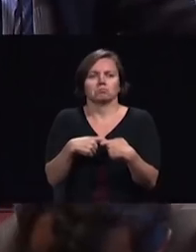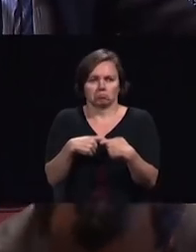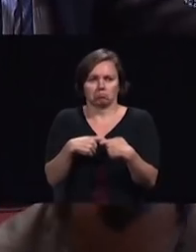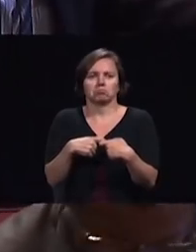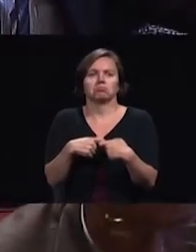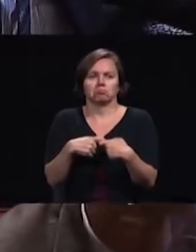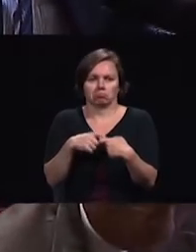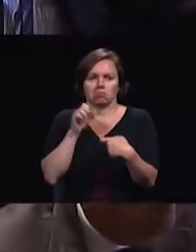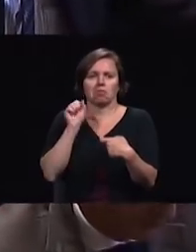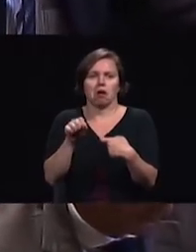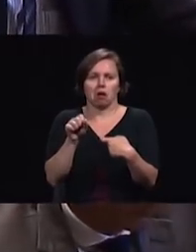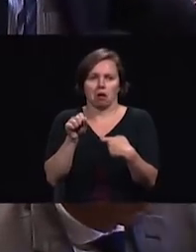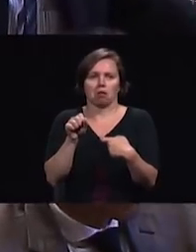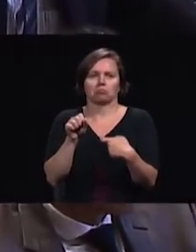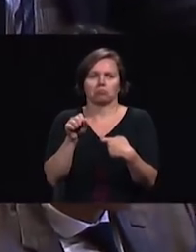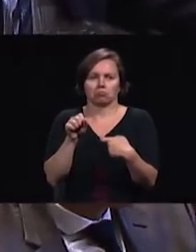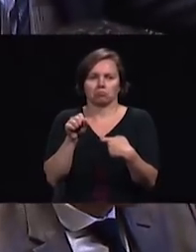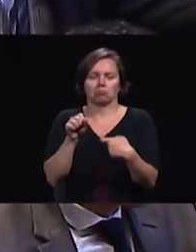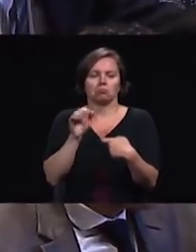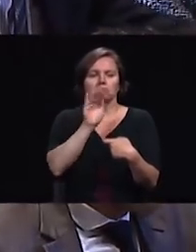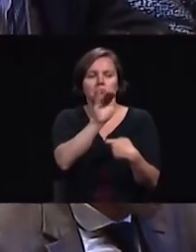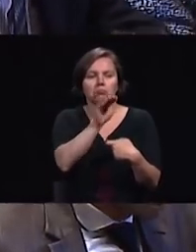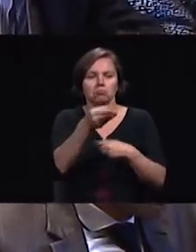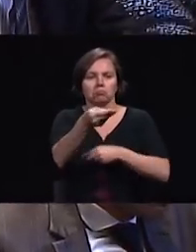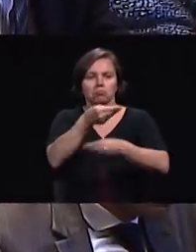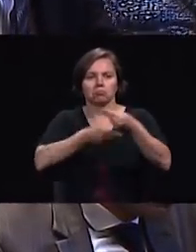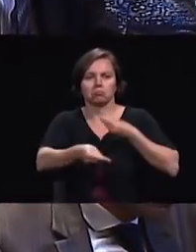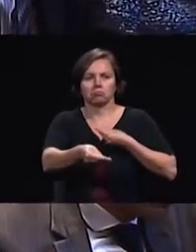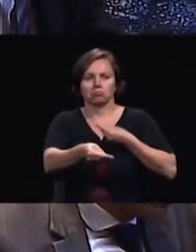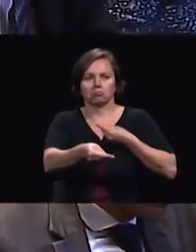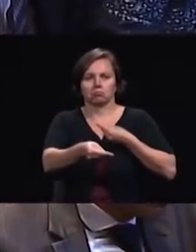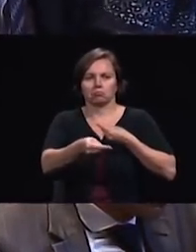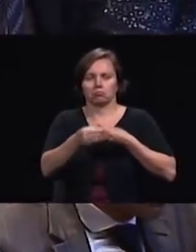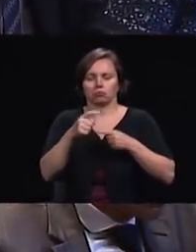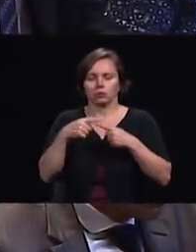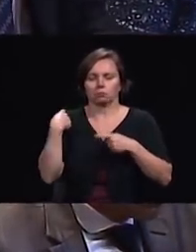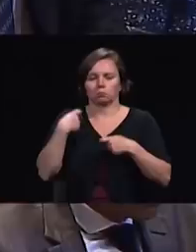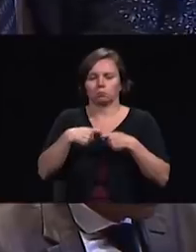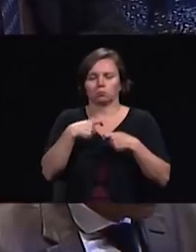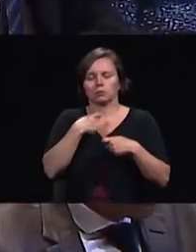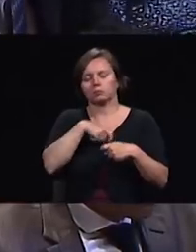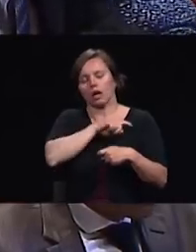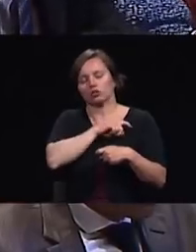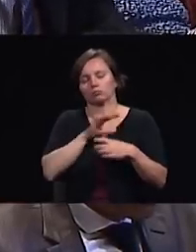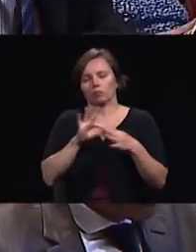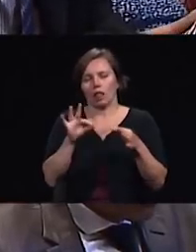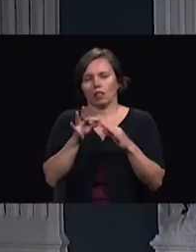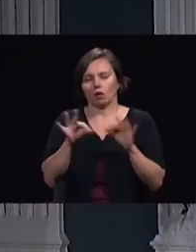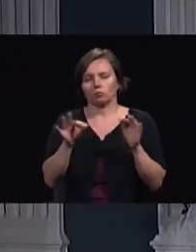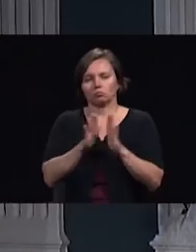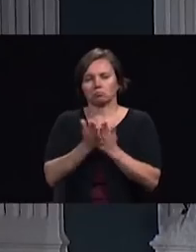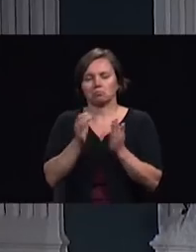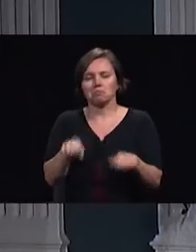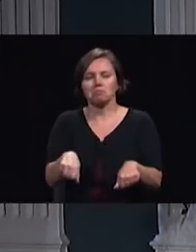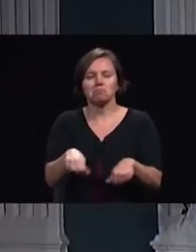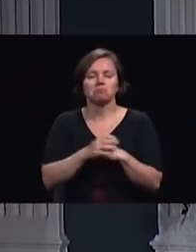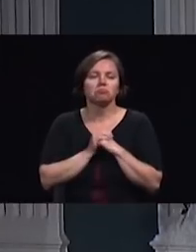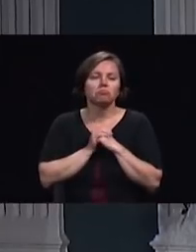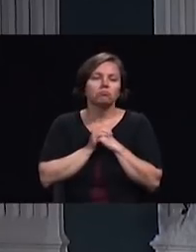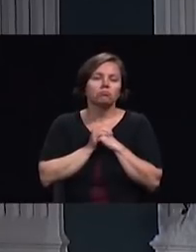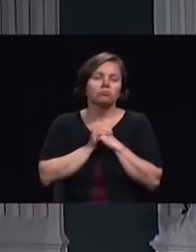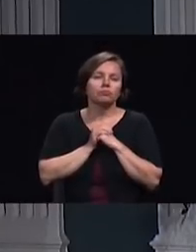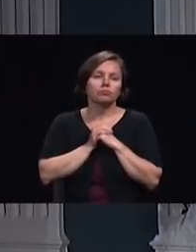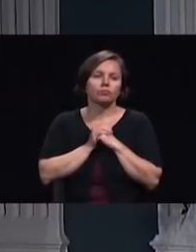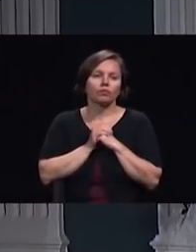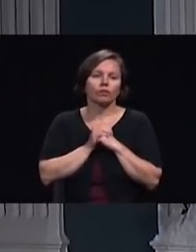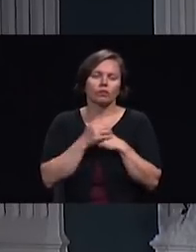English book and trade it in the back after the service for a Spanish one I encourage you to